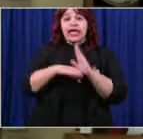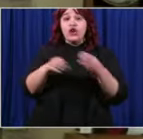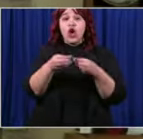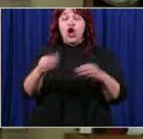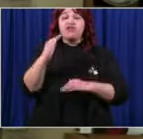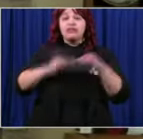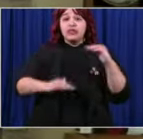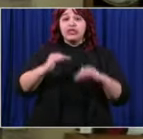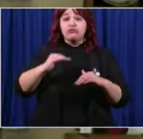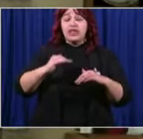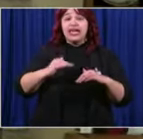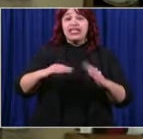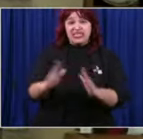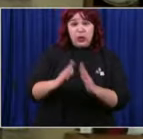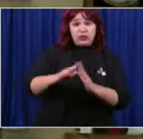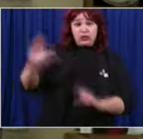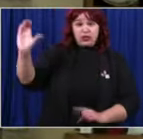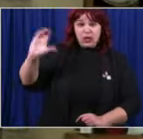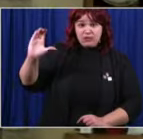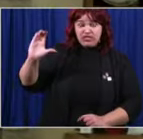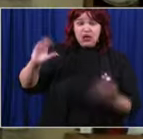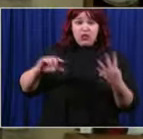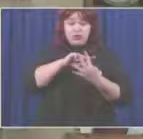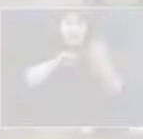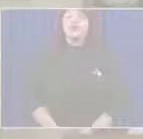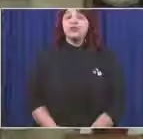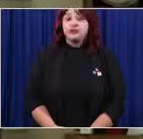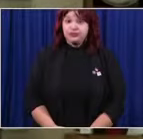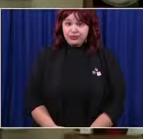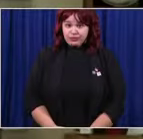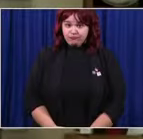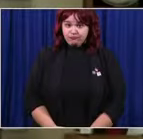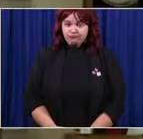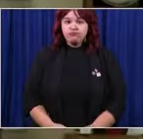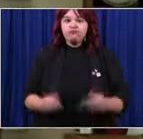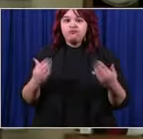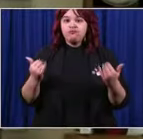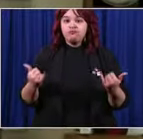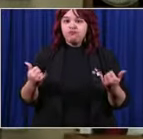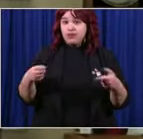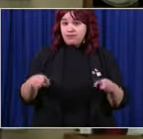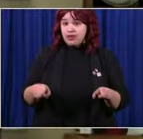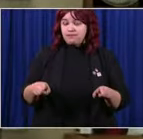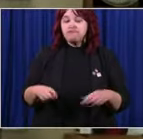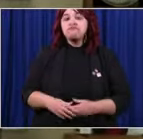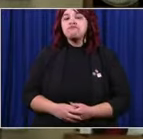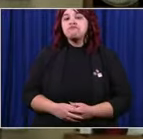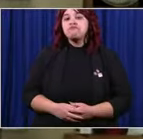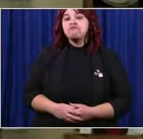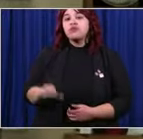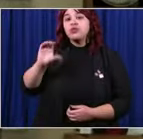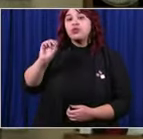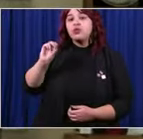to be closed on these four days as well. The Ohio State Highway Patrol will be out in